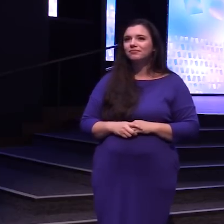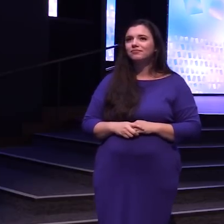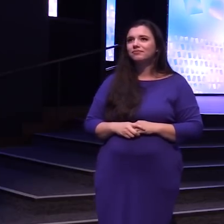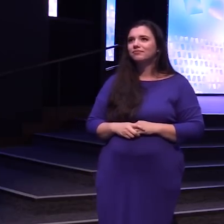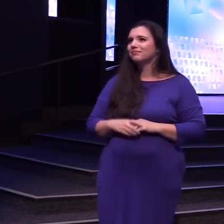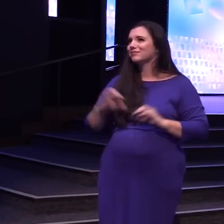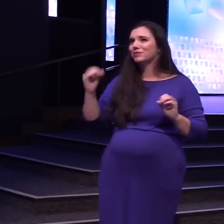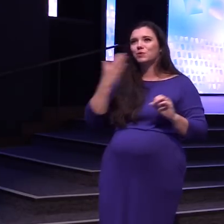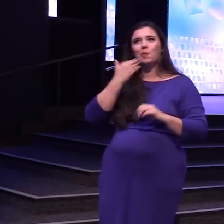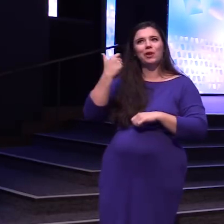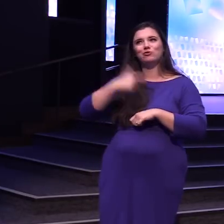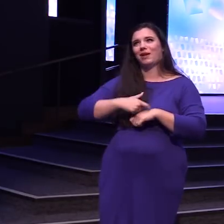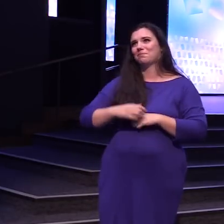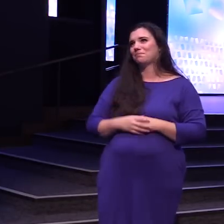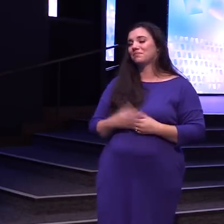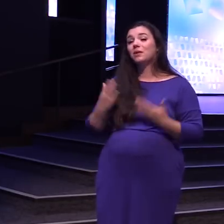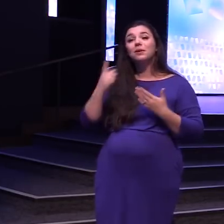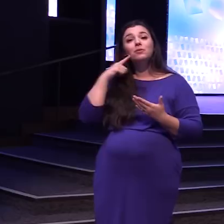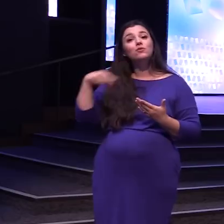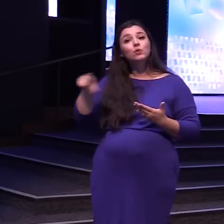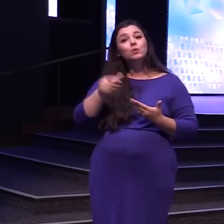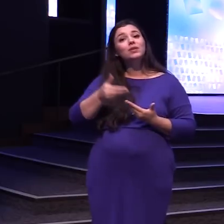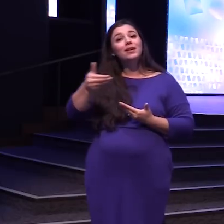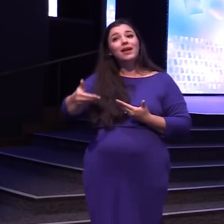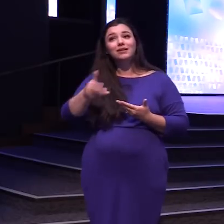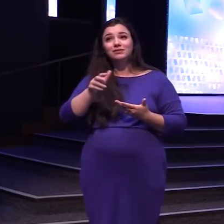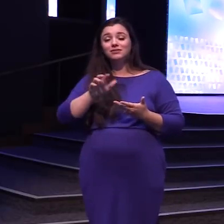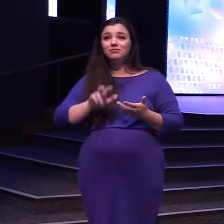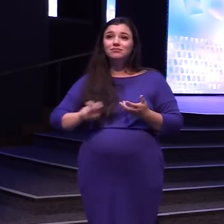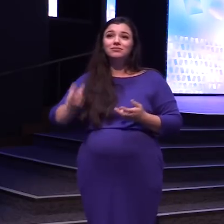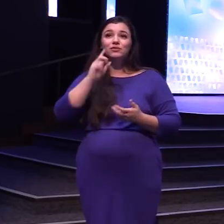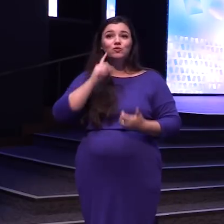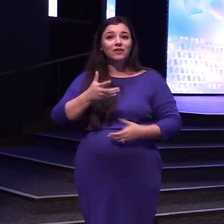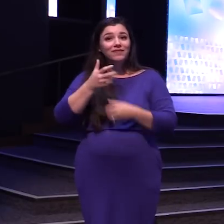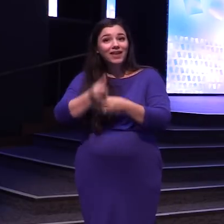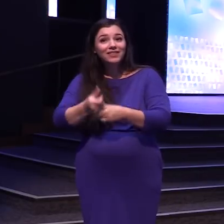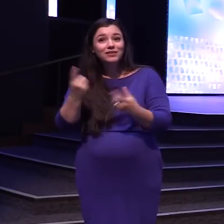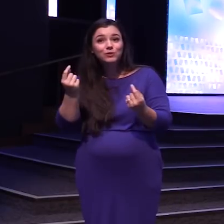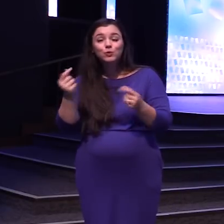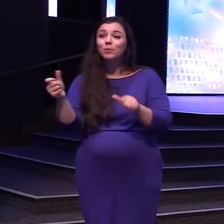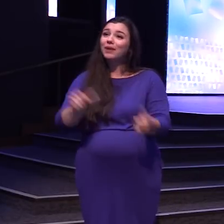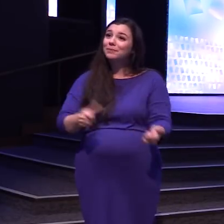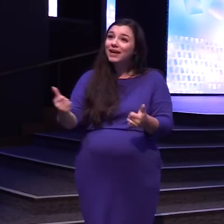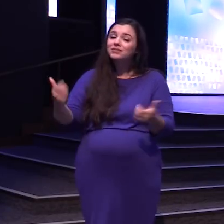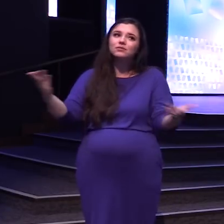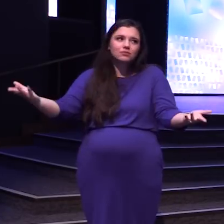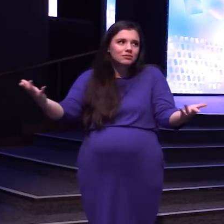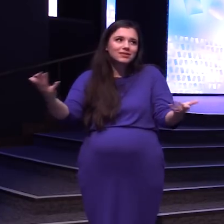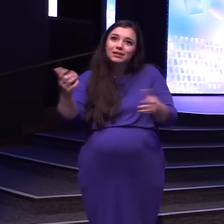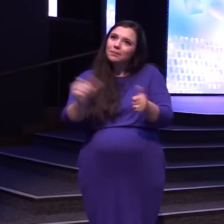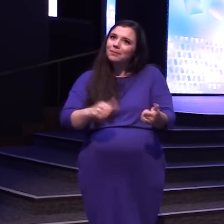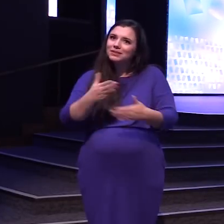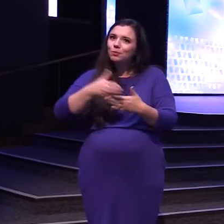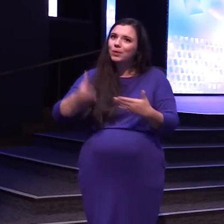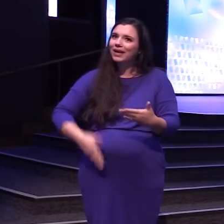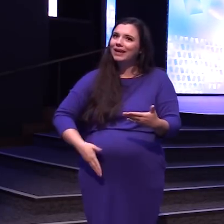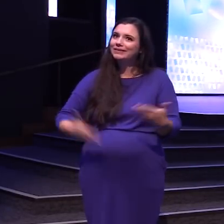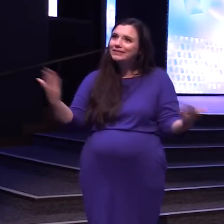There's no Better time Maybe for You the Next step Of your Journey Of faith Is to be Baptized Y'all It's Baptism Weekend